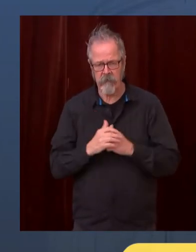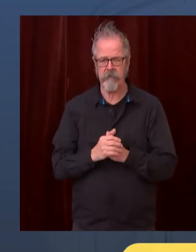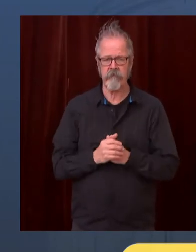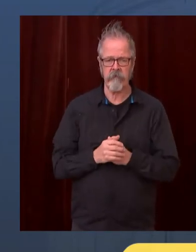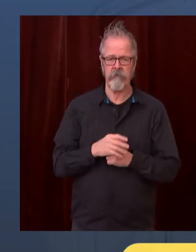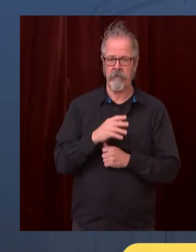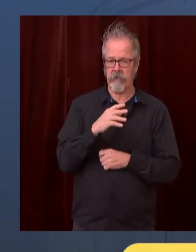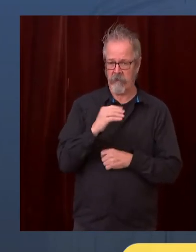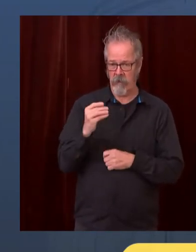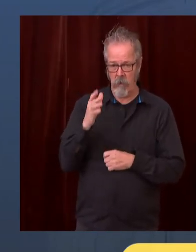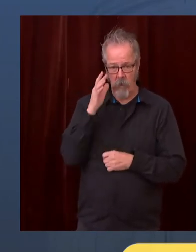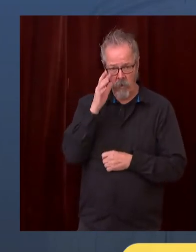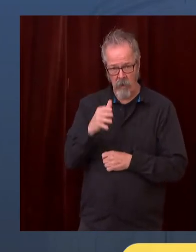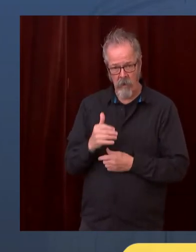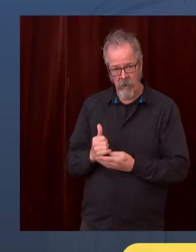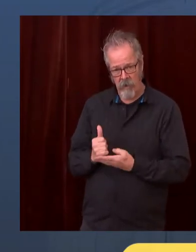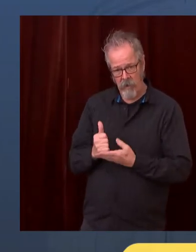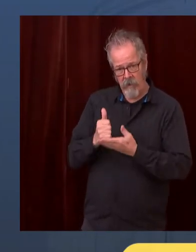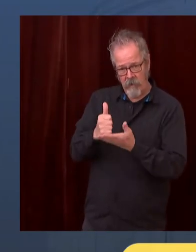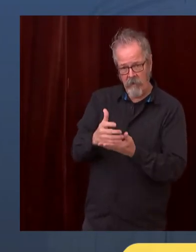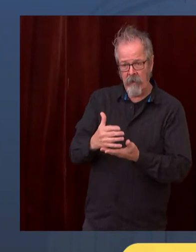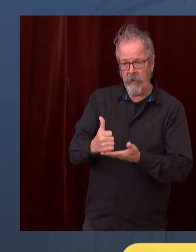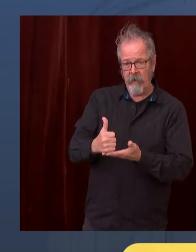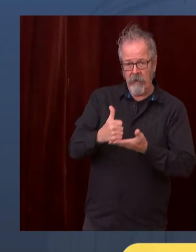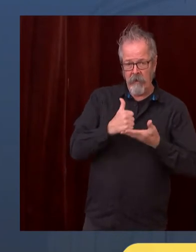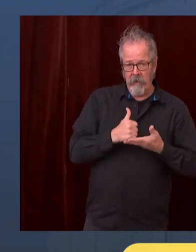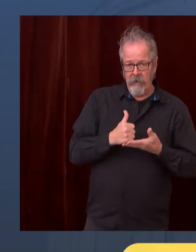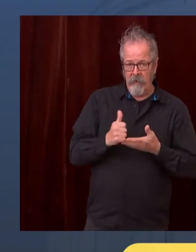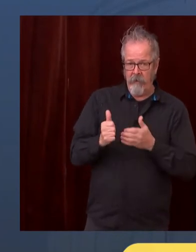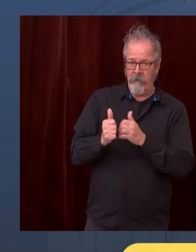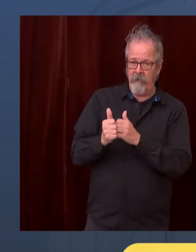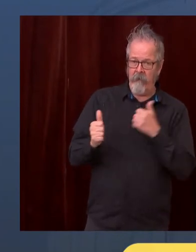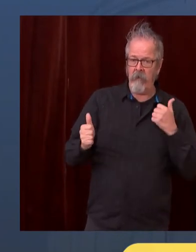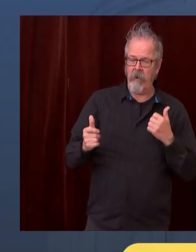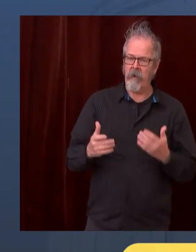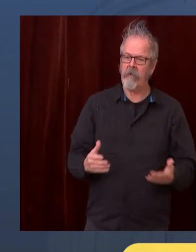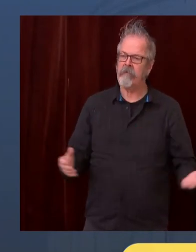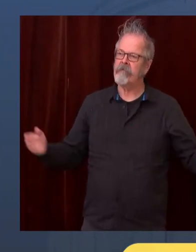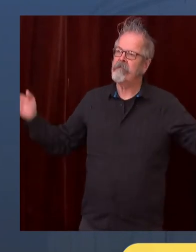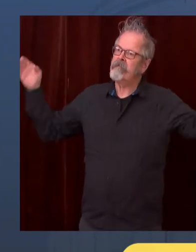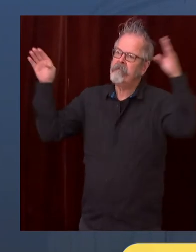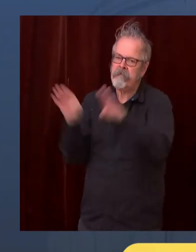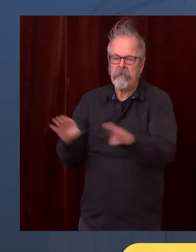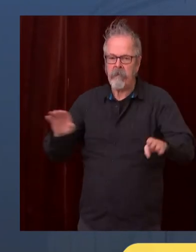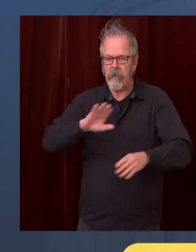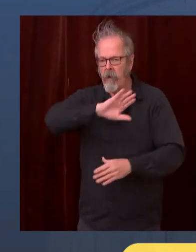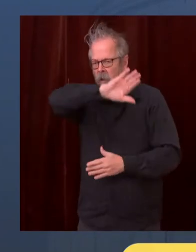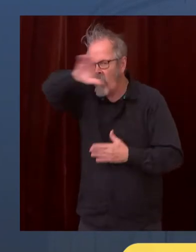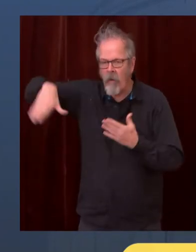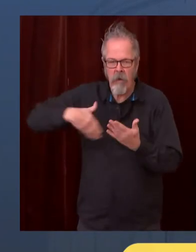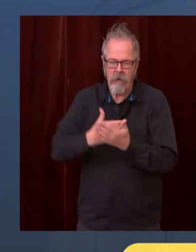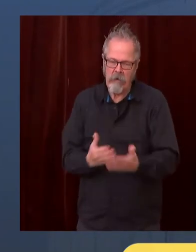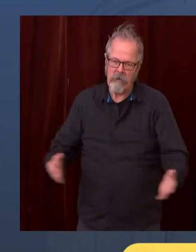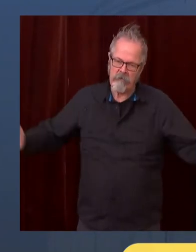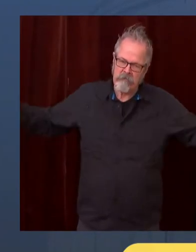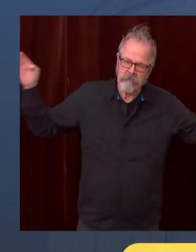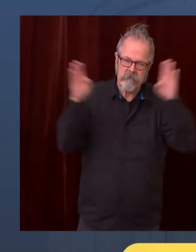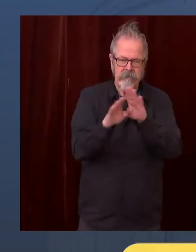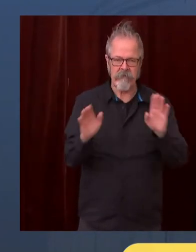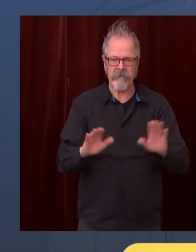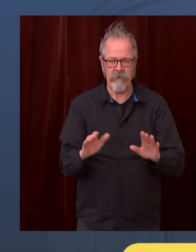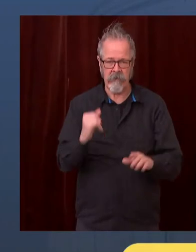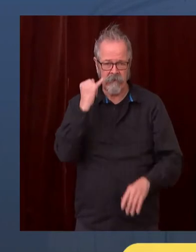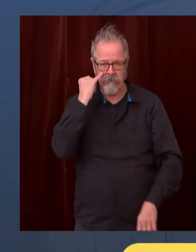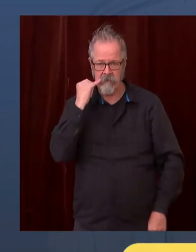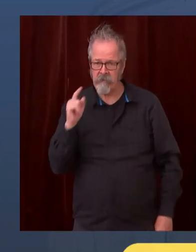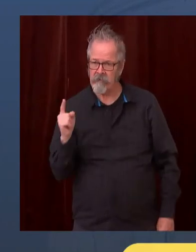we don't get this thing knocked down in the next several weeks. So I'm very hopeful that you can have conversations with